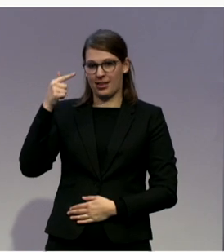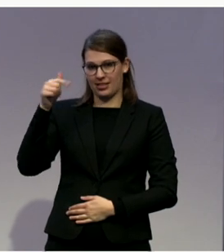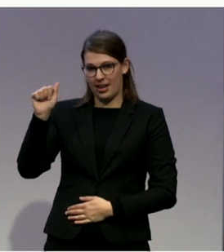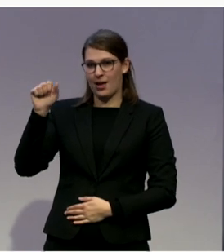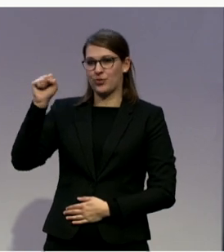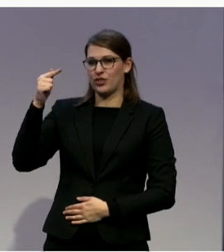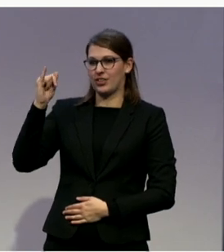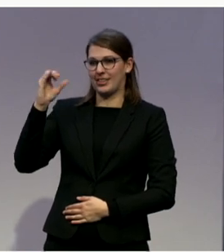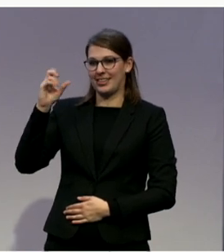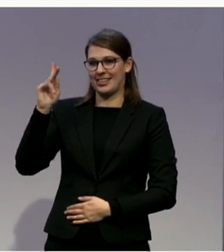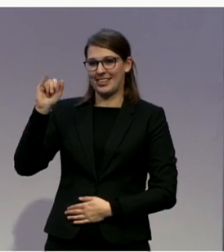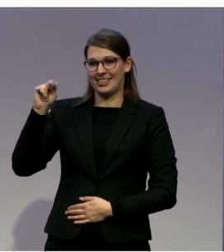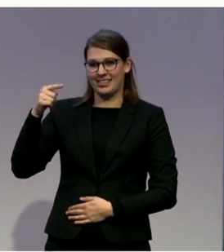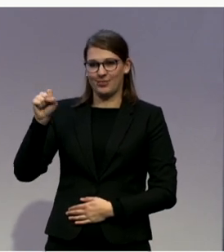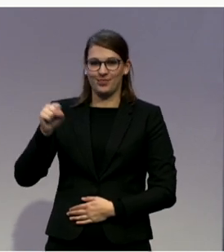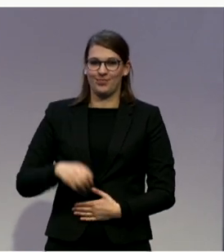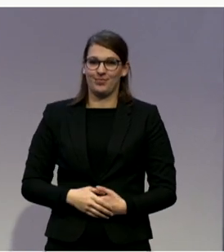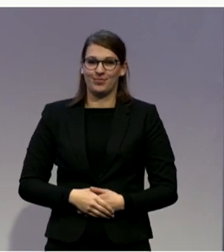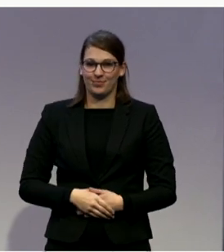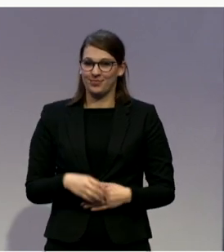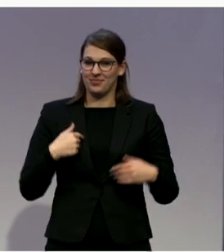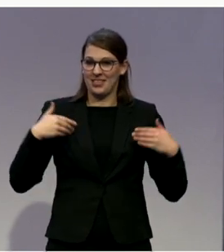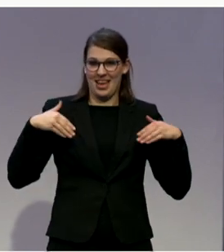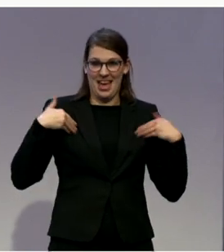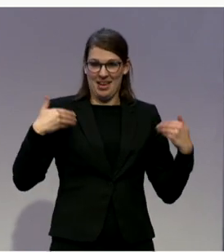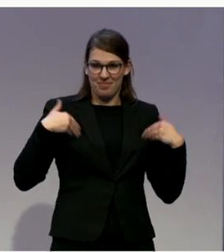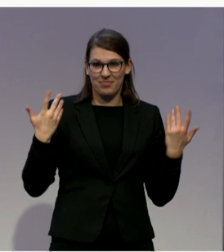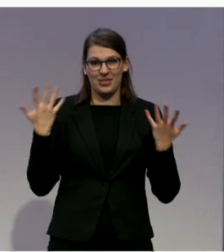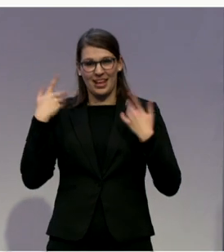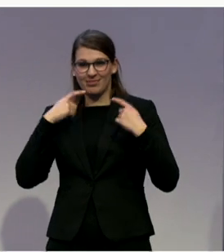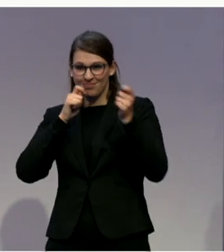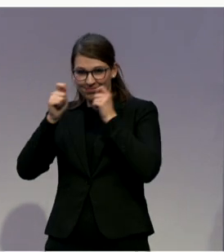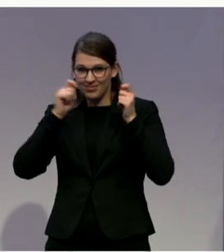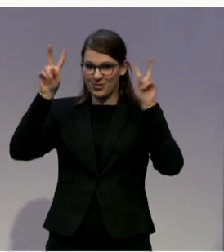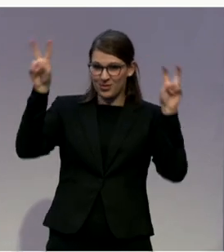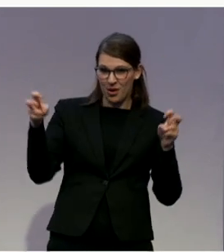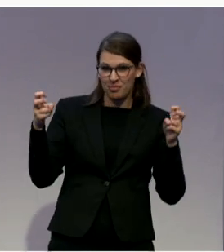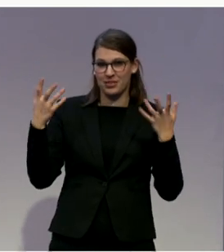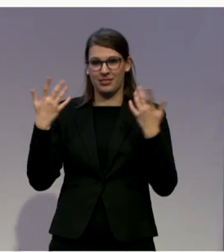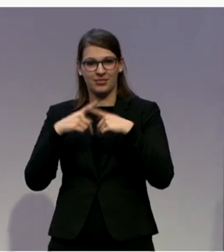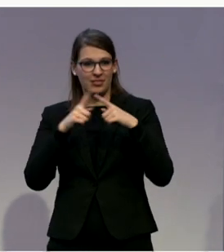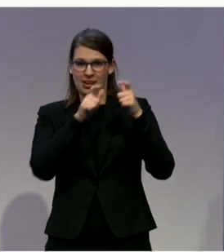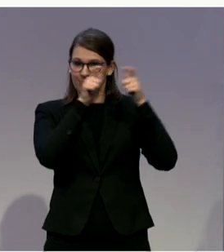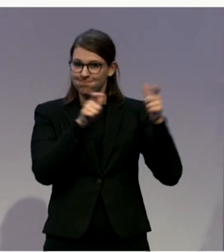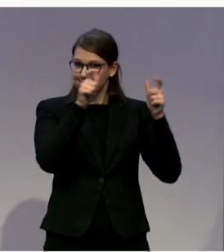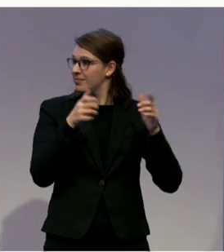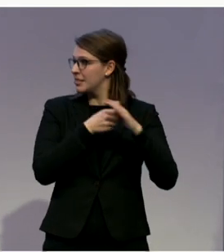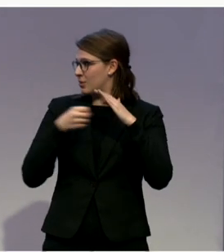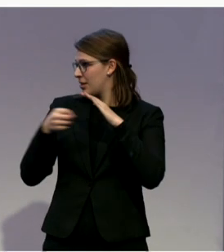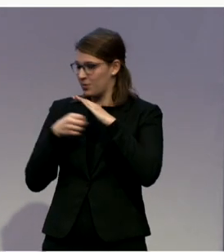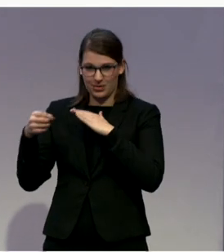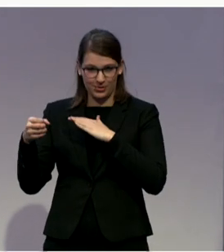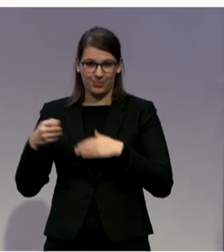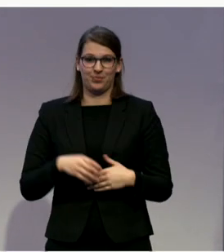deinstitutionalization work. In this session we're going to have some presentations of different national programs